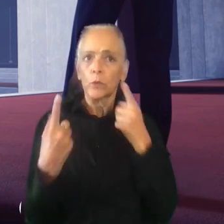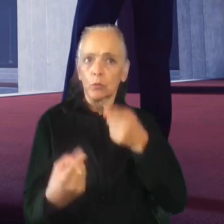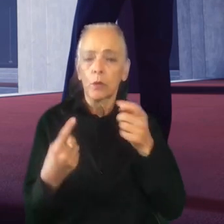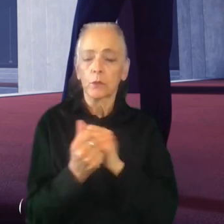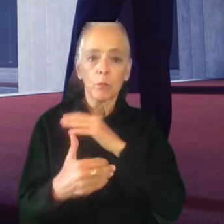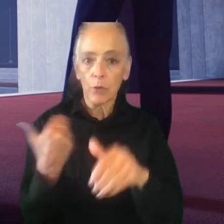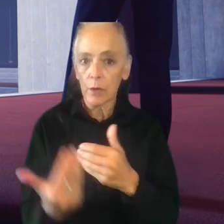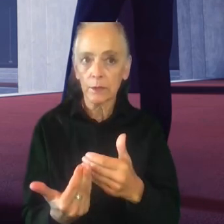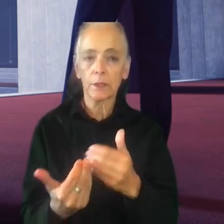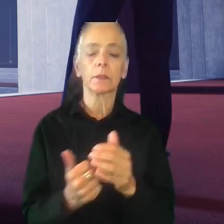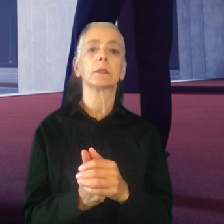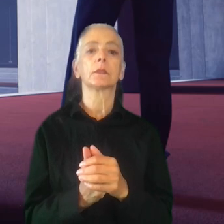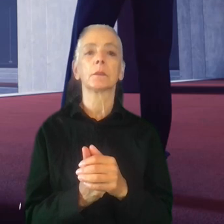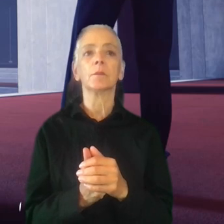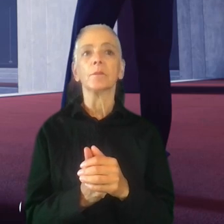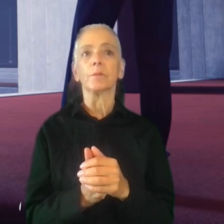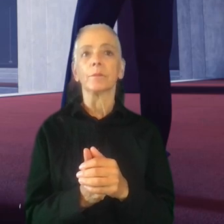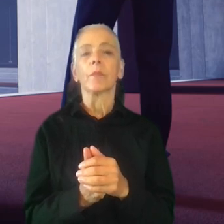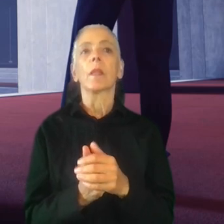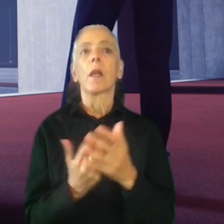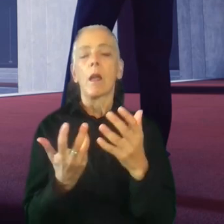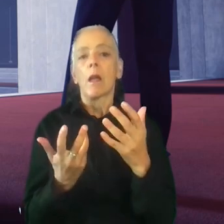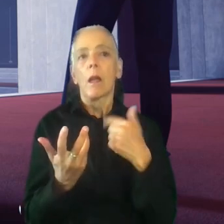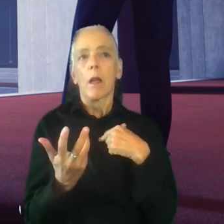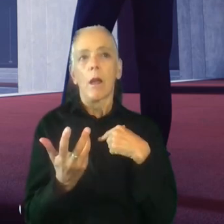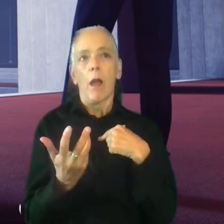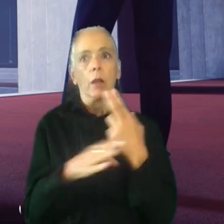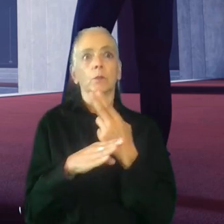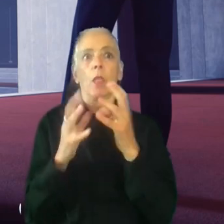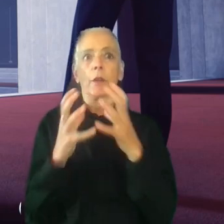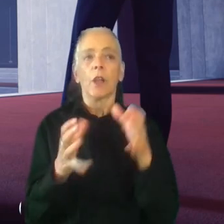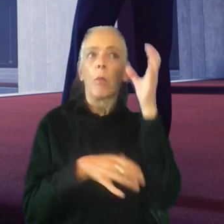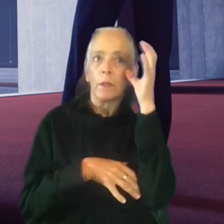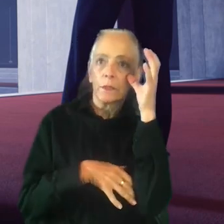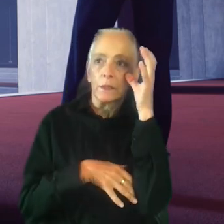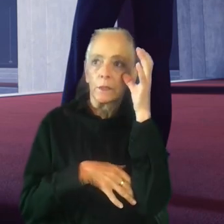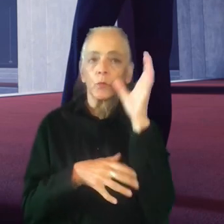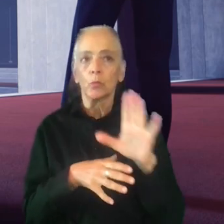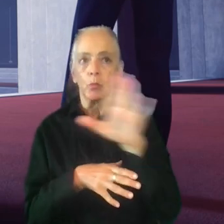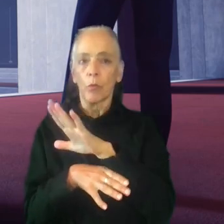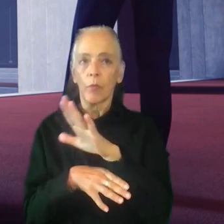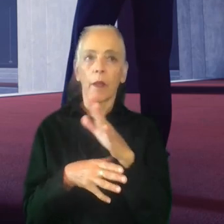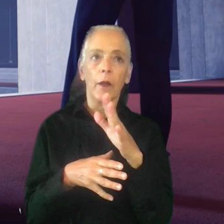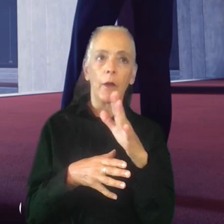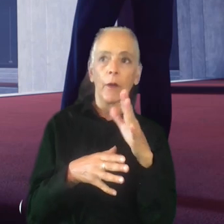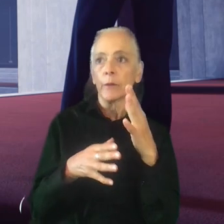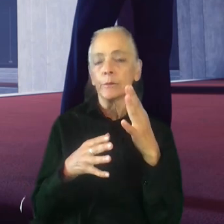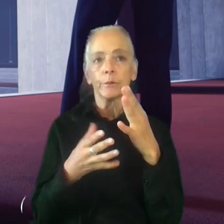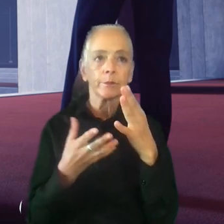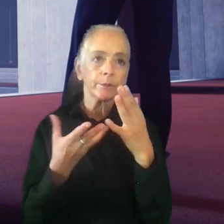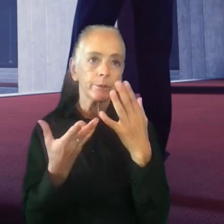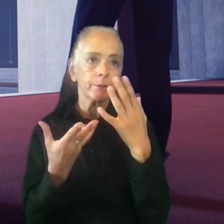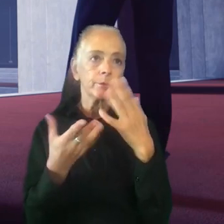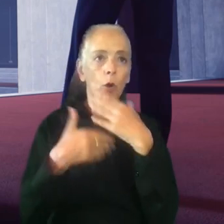What are the pain points with it? So I spent a long while listening to those involved in the process and interested in what doing and what